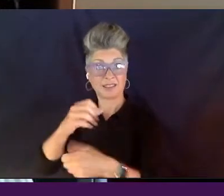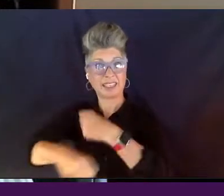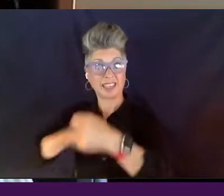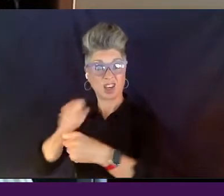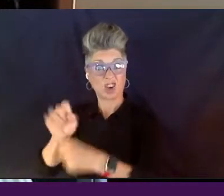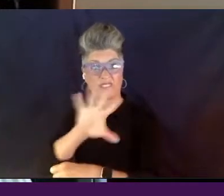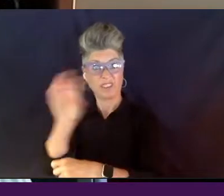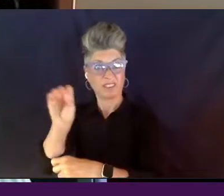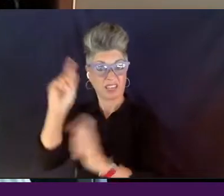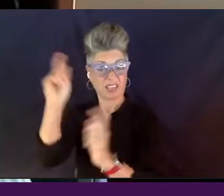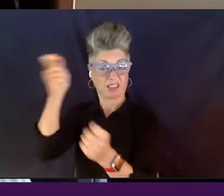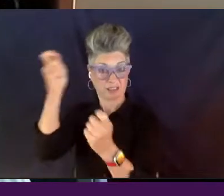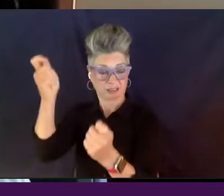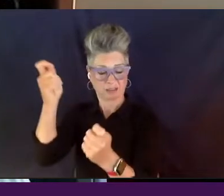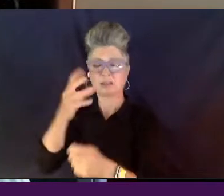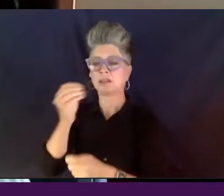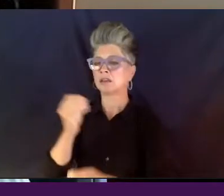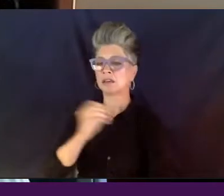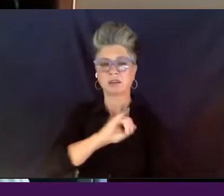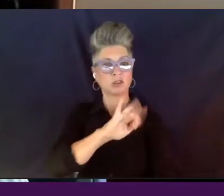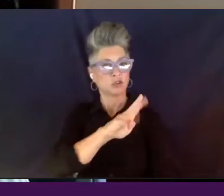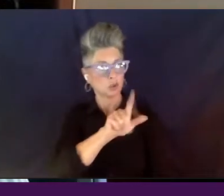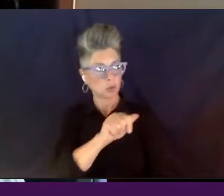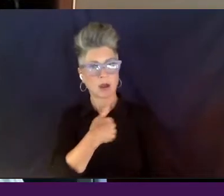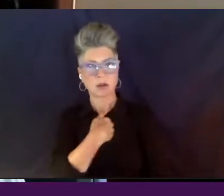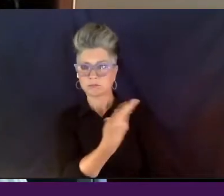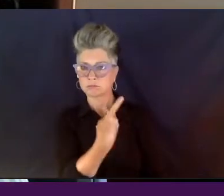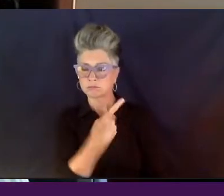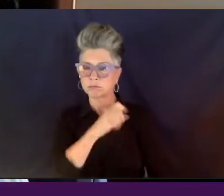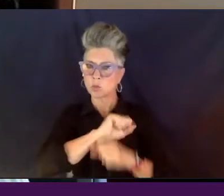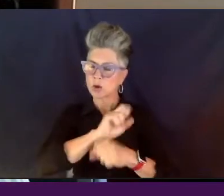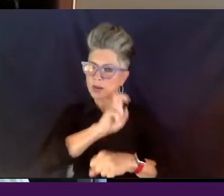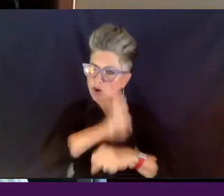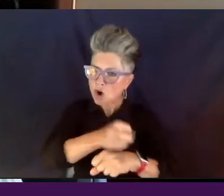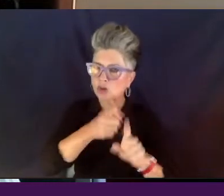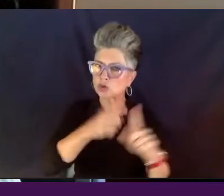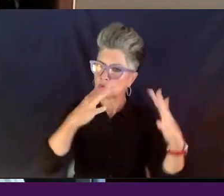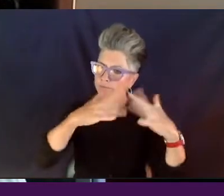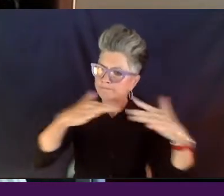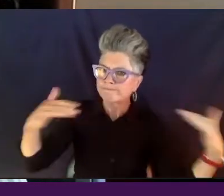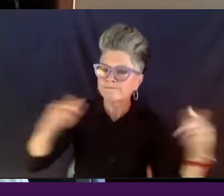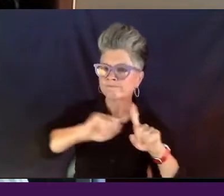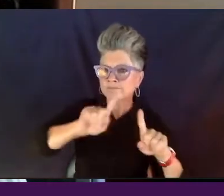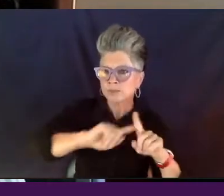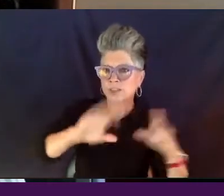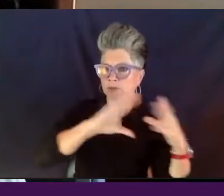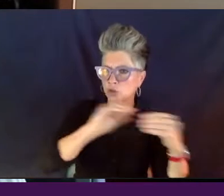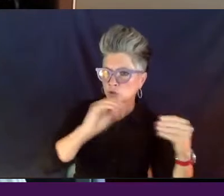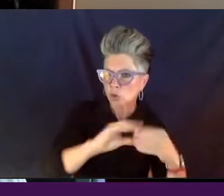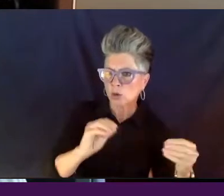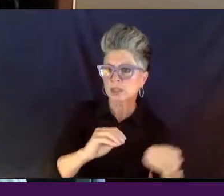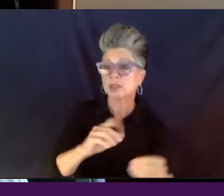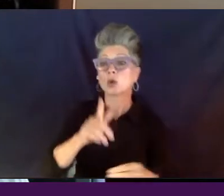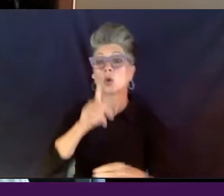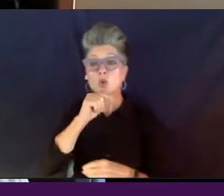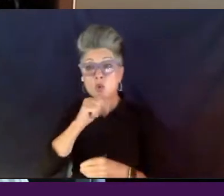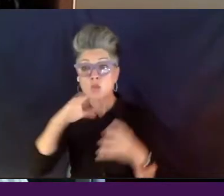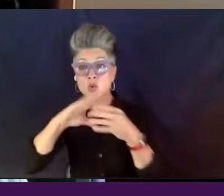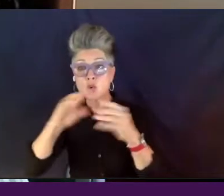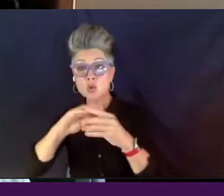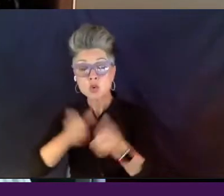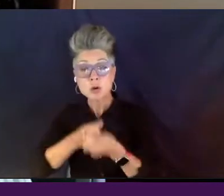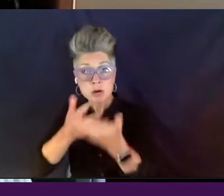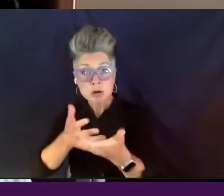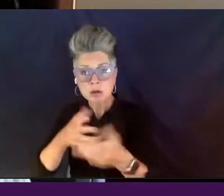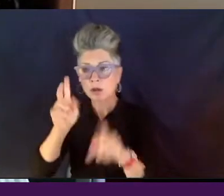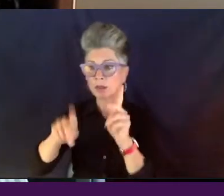Julia and I have been working hard to diversify the kinds of stories we're telling, the storytellers, the people in front of the camera.